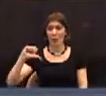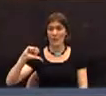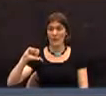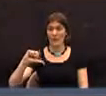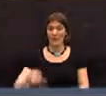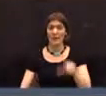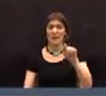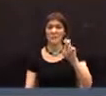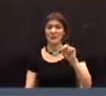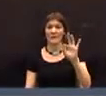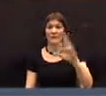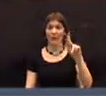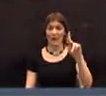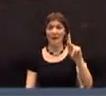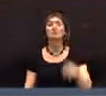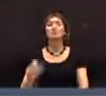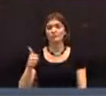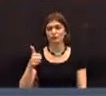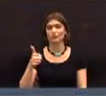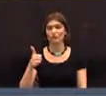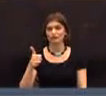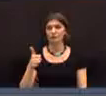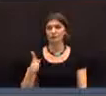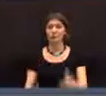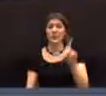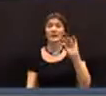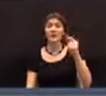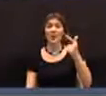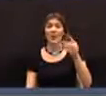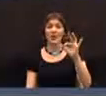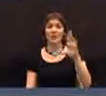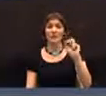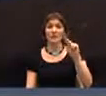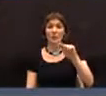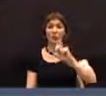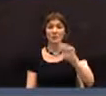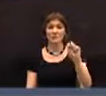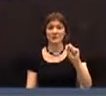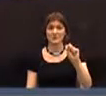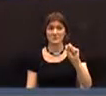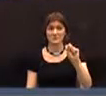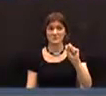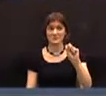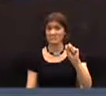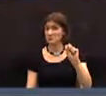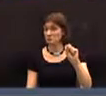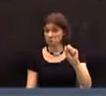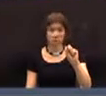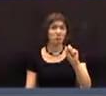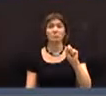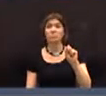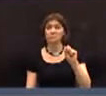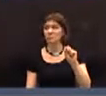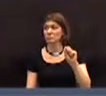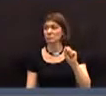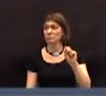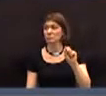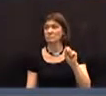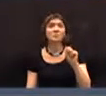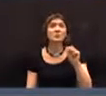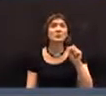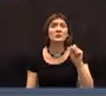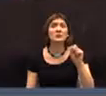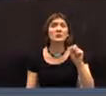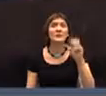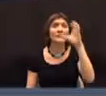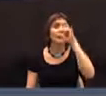Thomas Franks. Yay. Douglas France. I'm sorry. I didn't